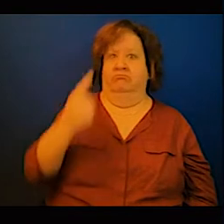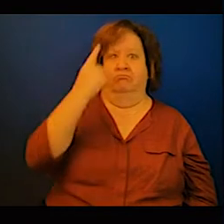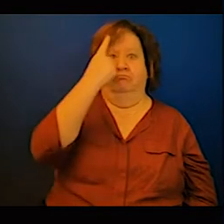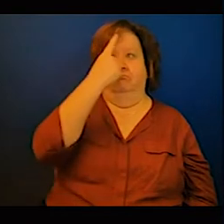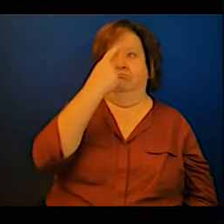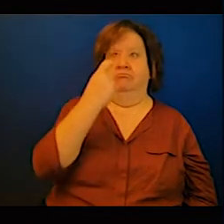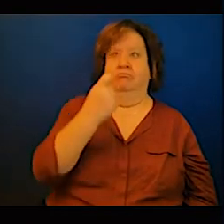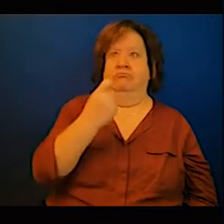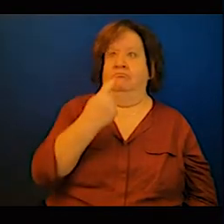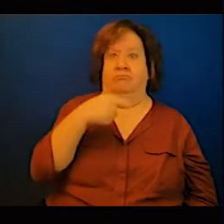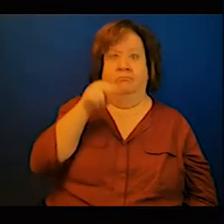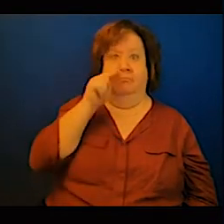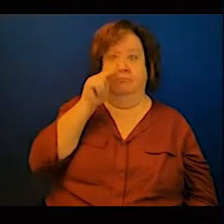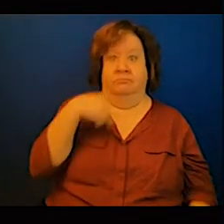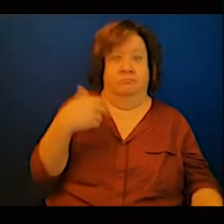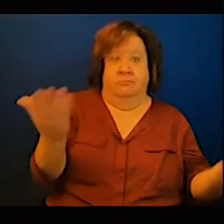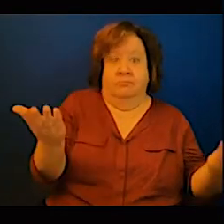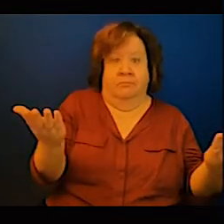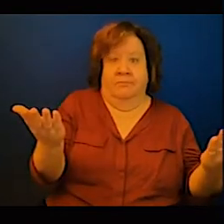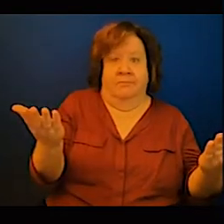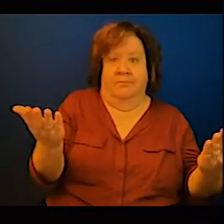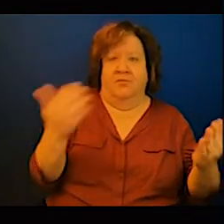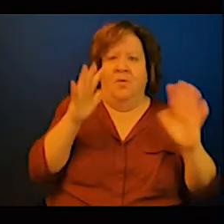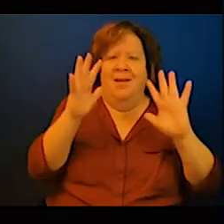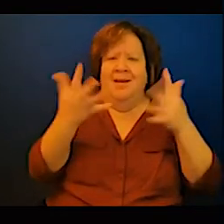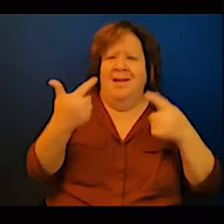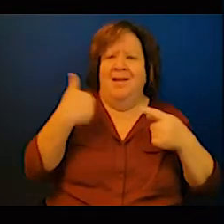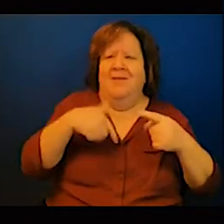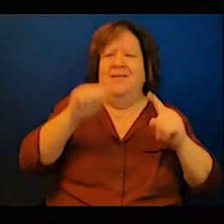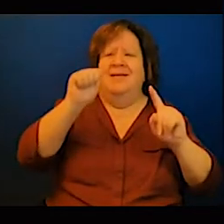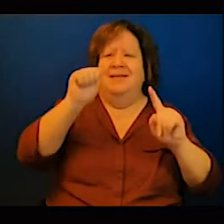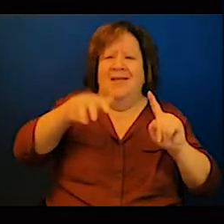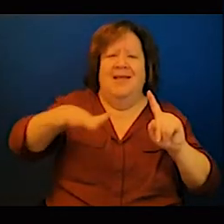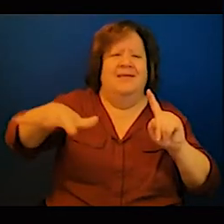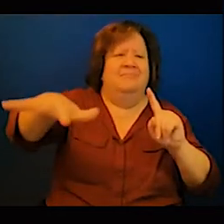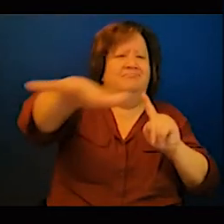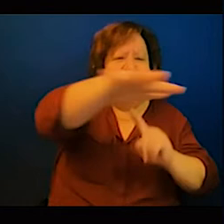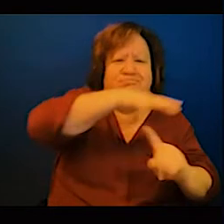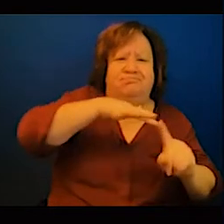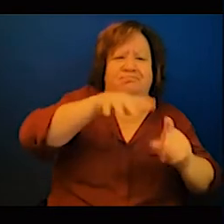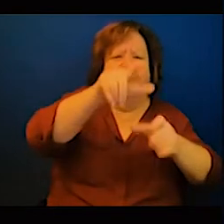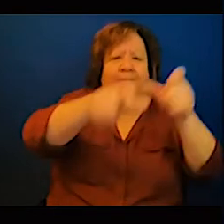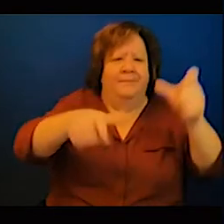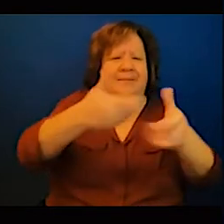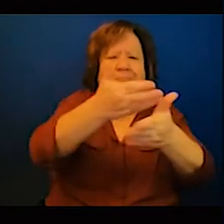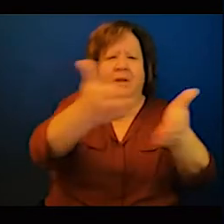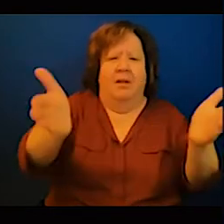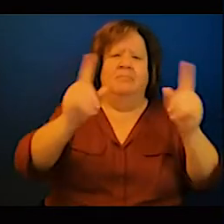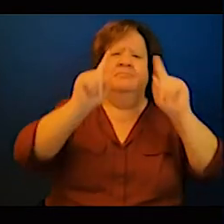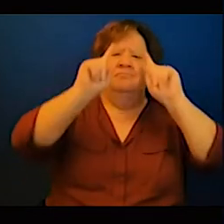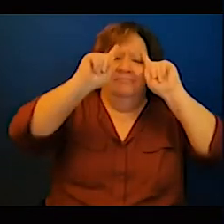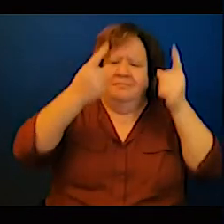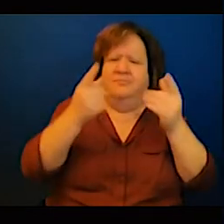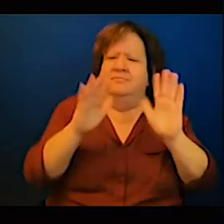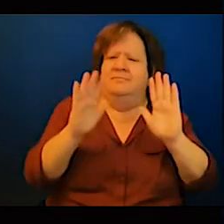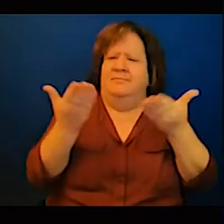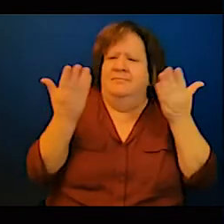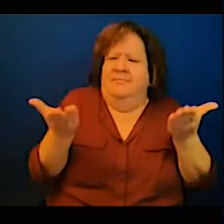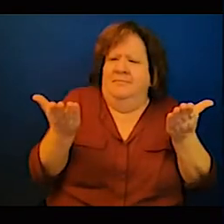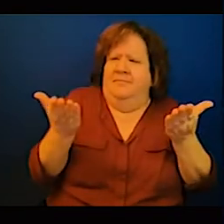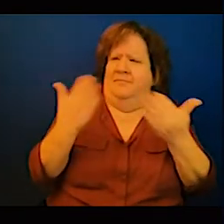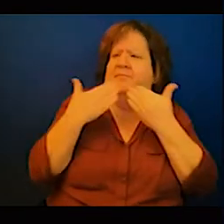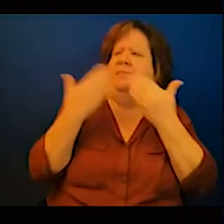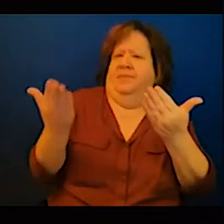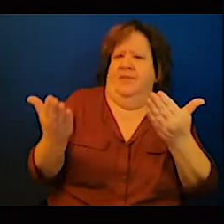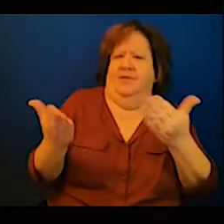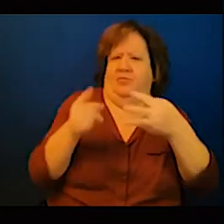think, and I think Musa and Albert would, would be great. that Anita, I'm going to give you